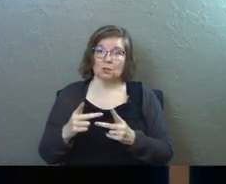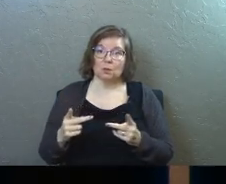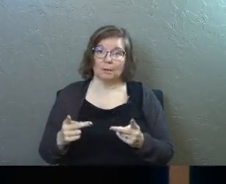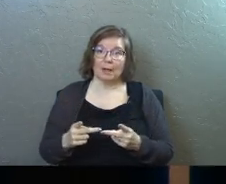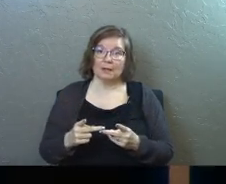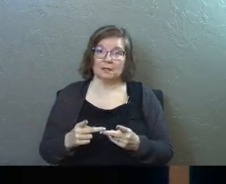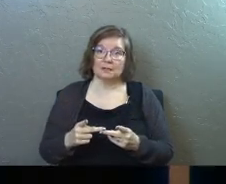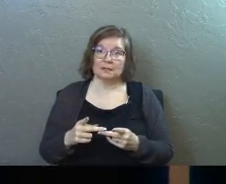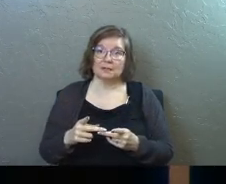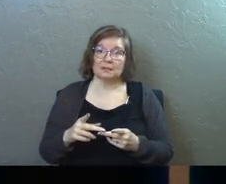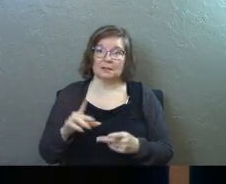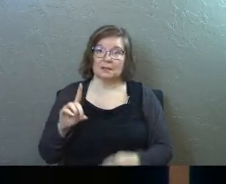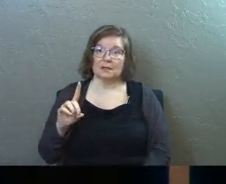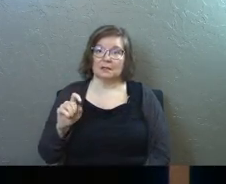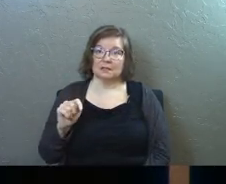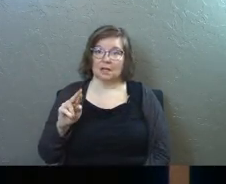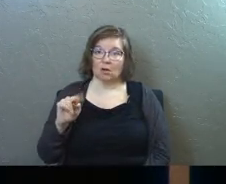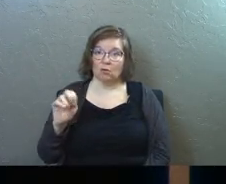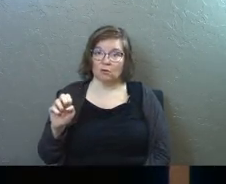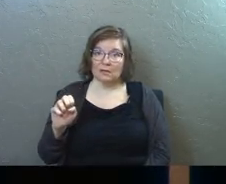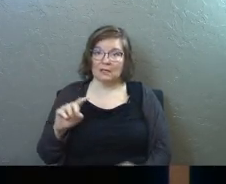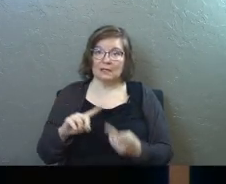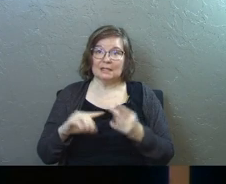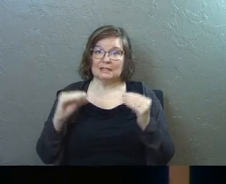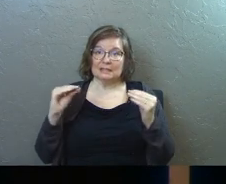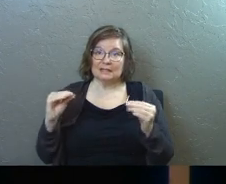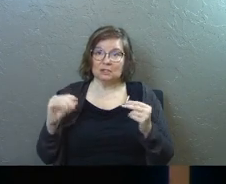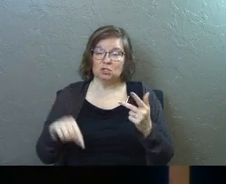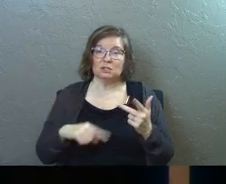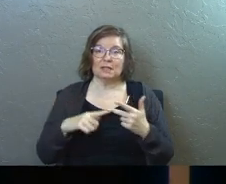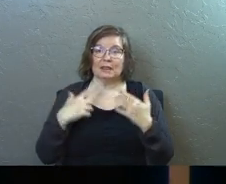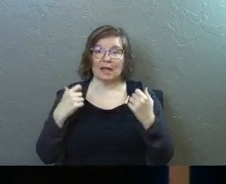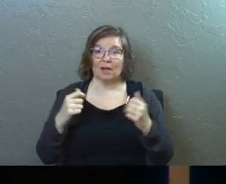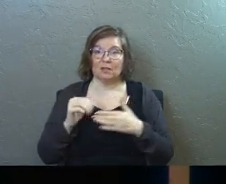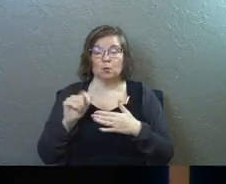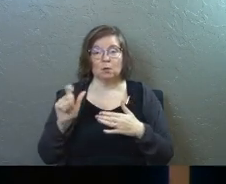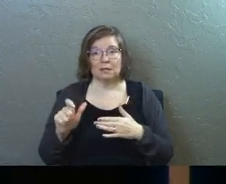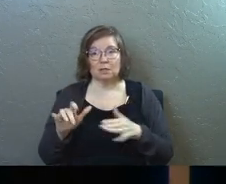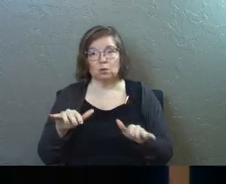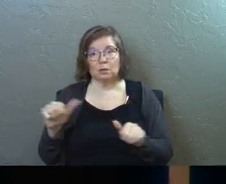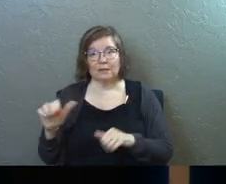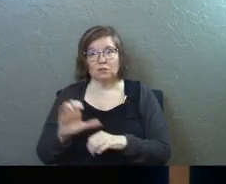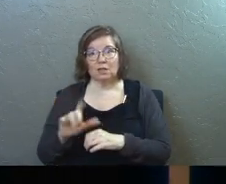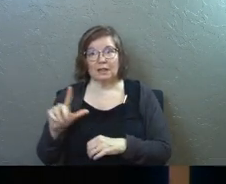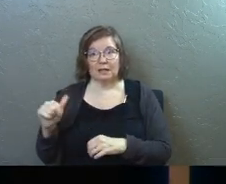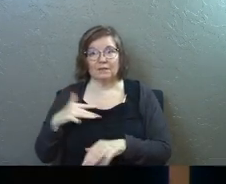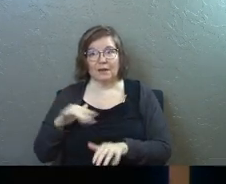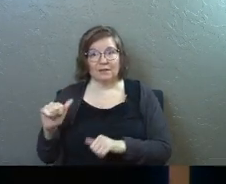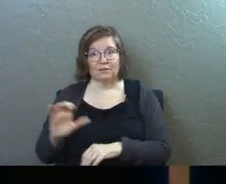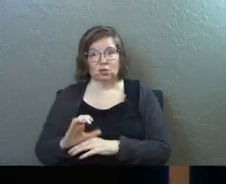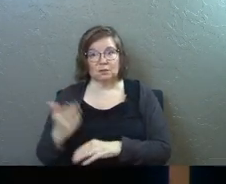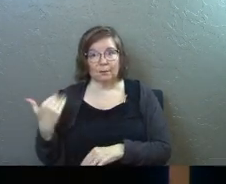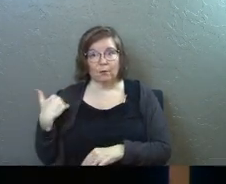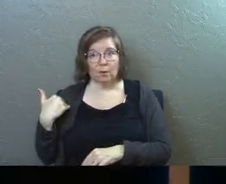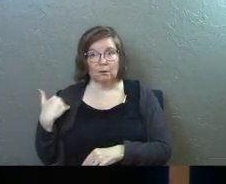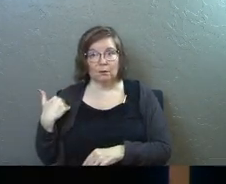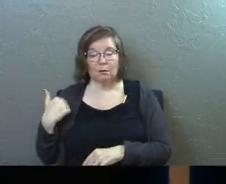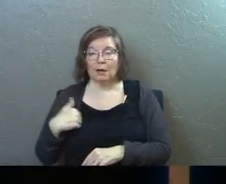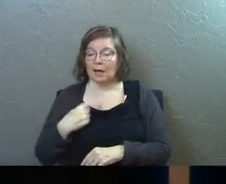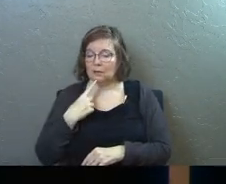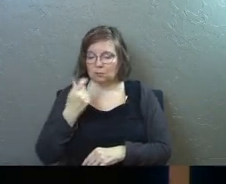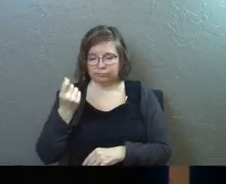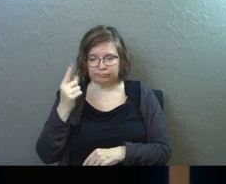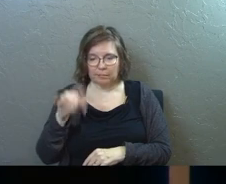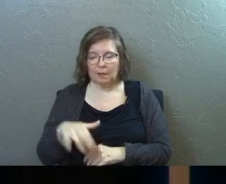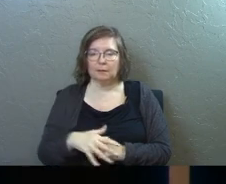spot doctrinally teaching the health of the leadership where you do need to leave a church Linda and I have left churches before I